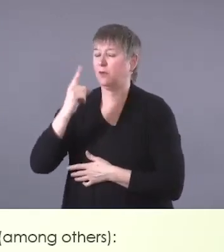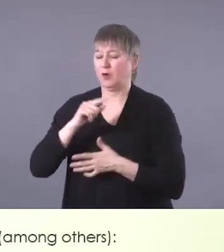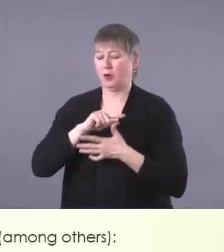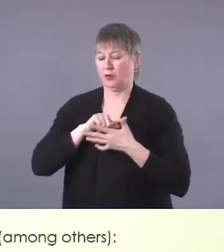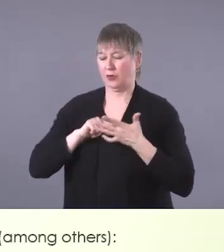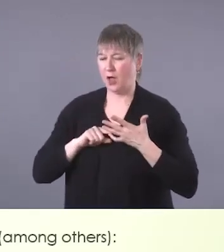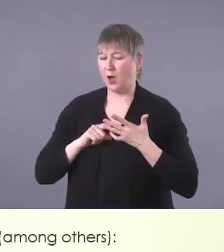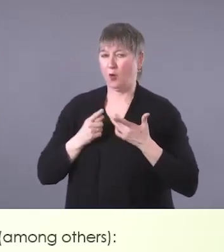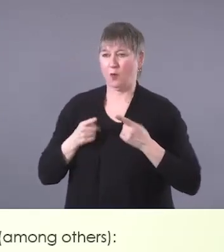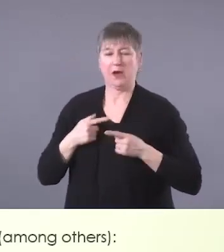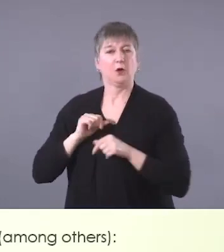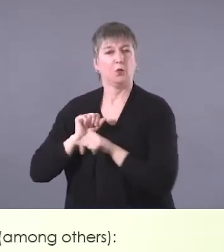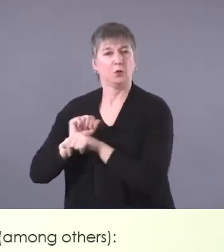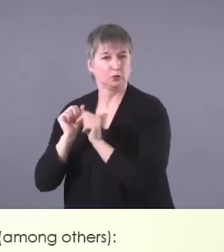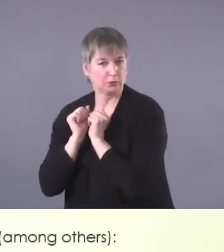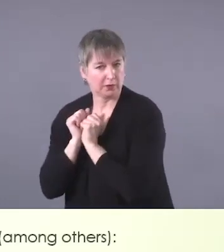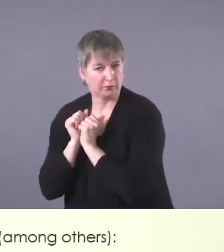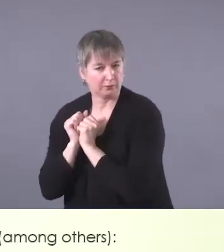together.